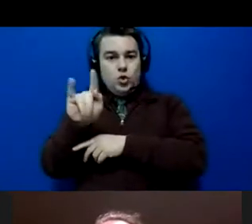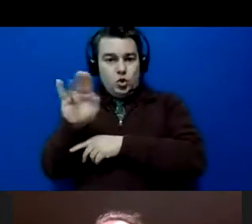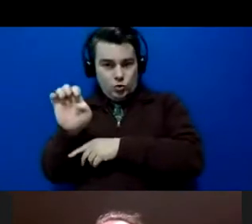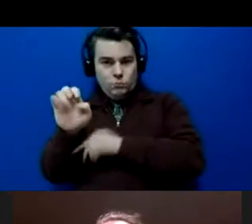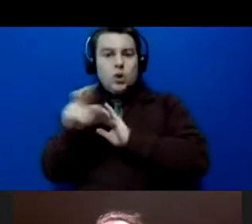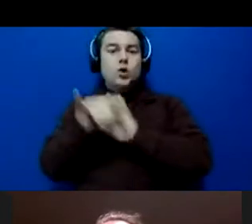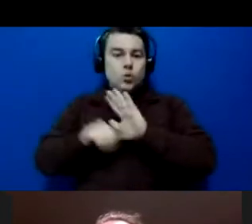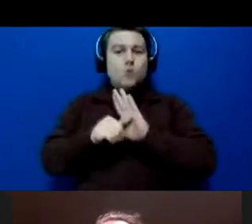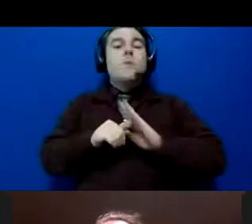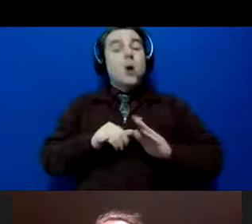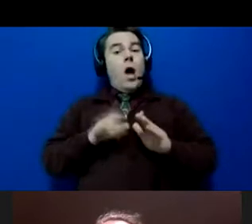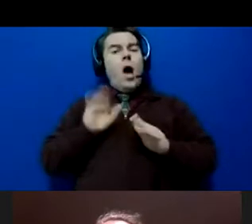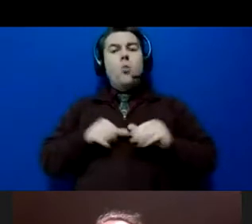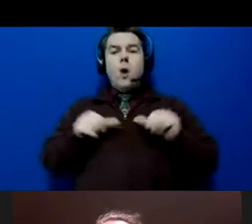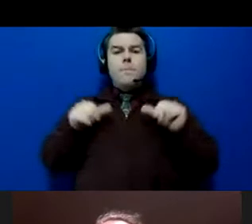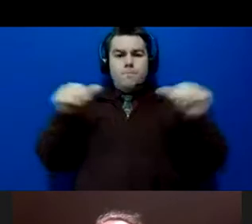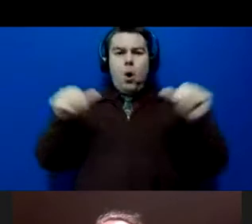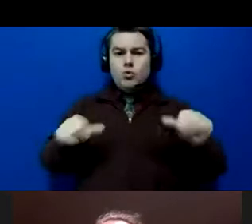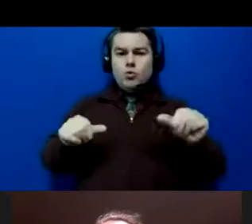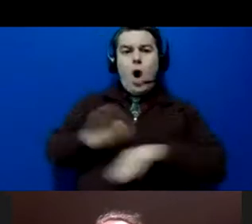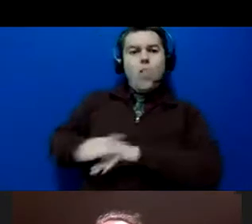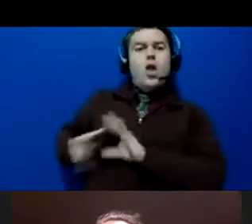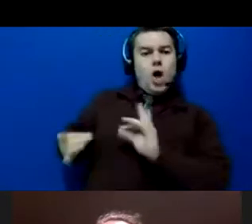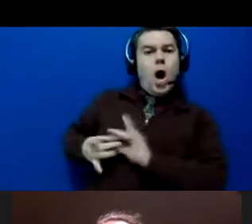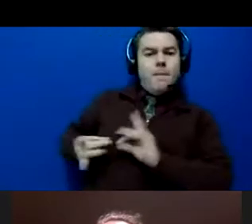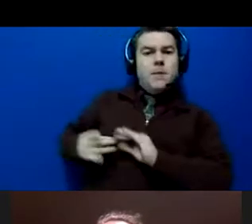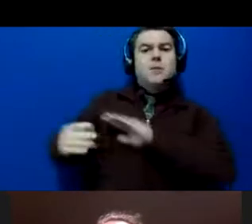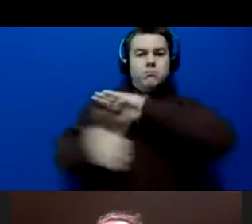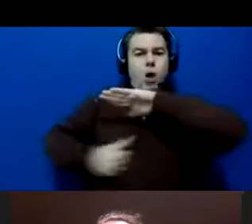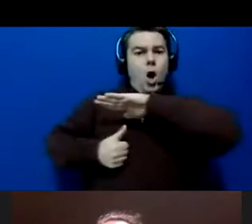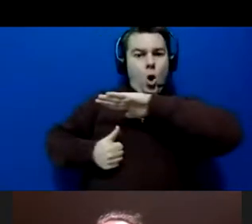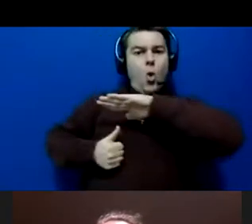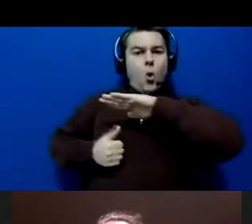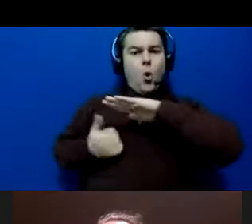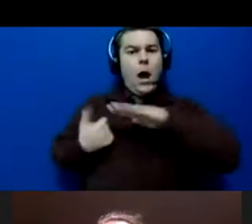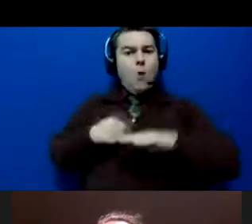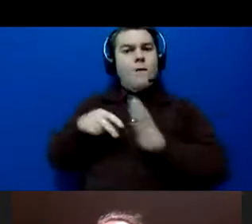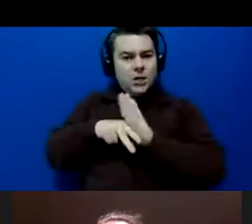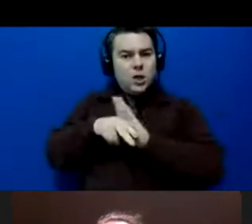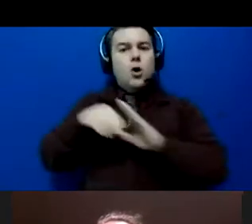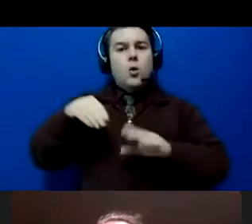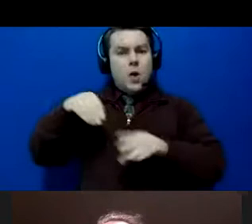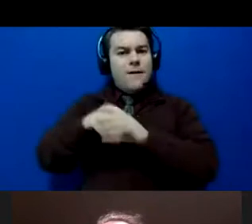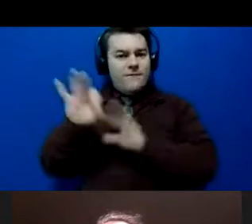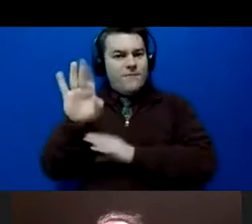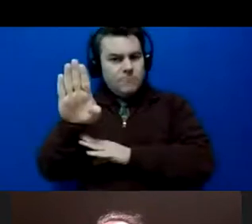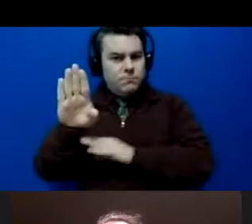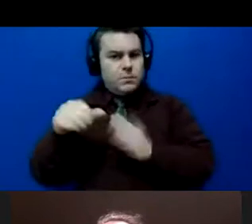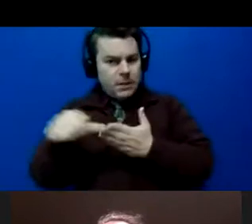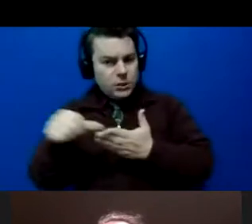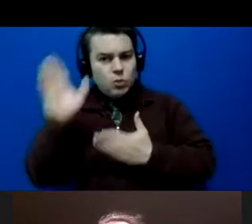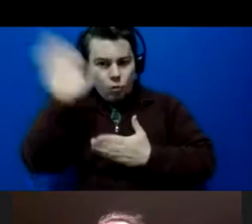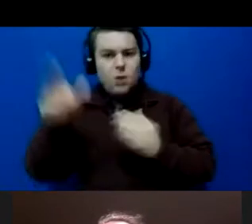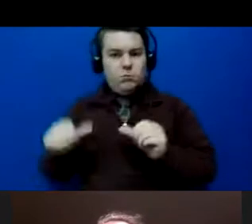below this video, below our, our Zoom in the Facebook, in